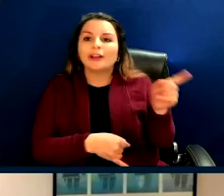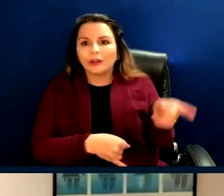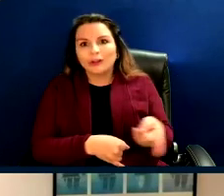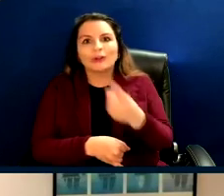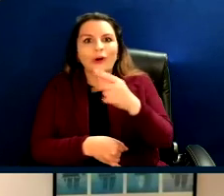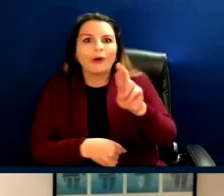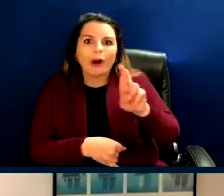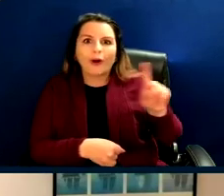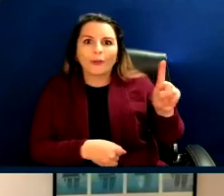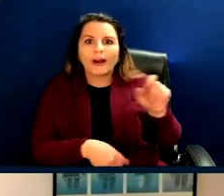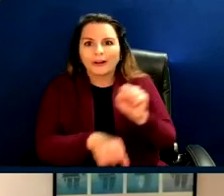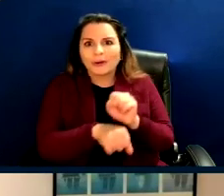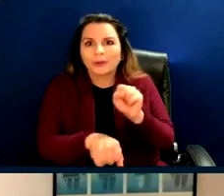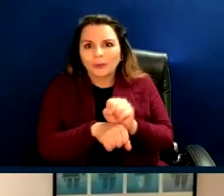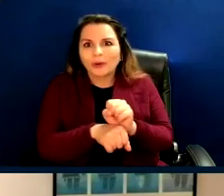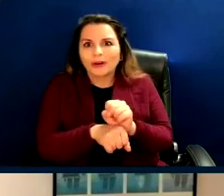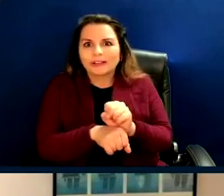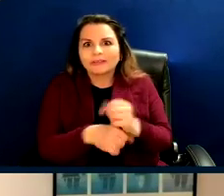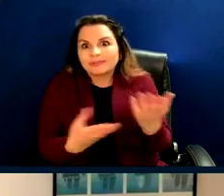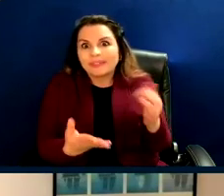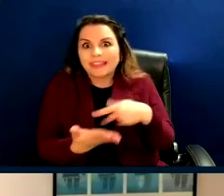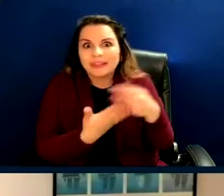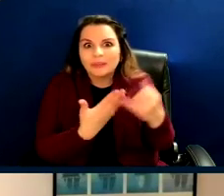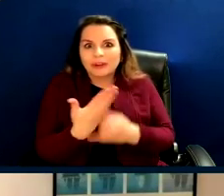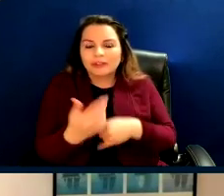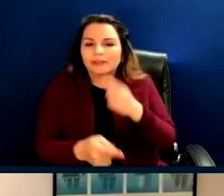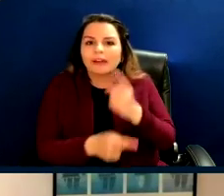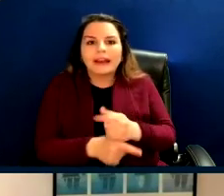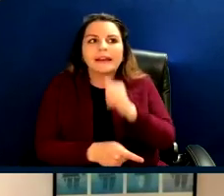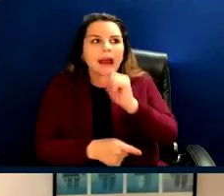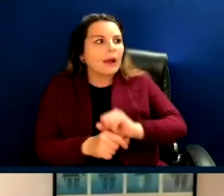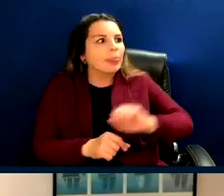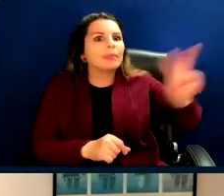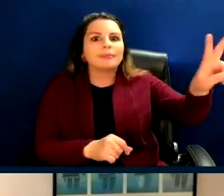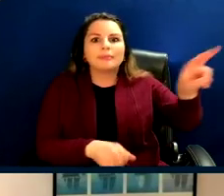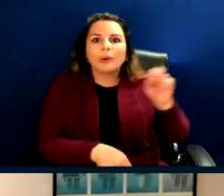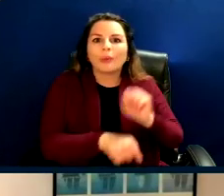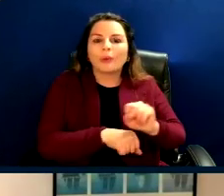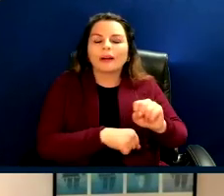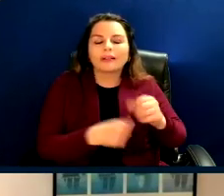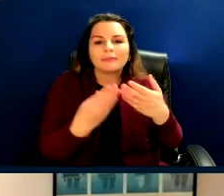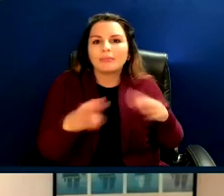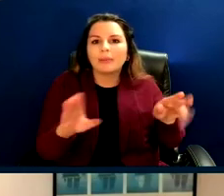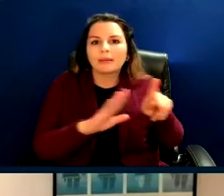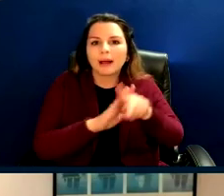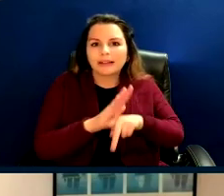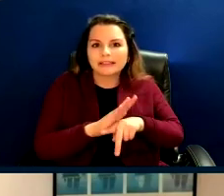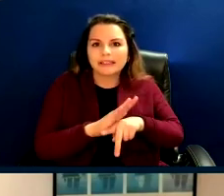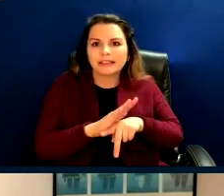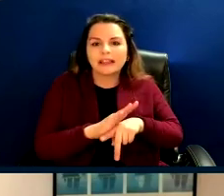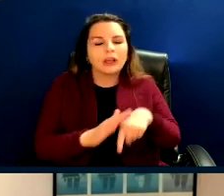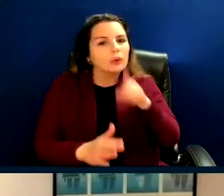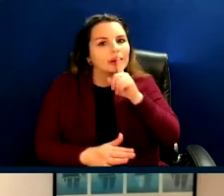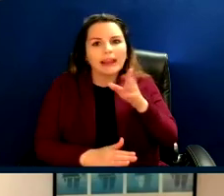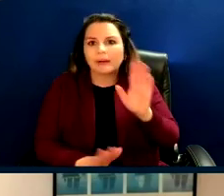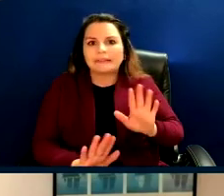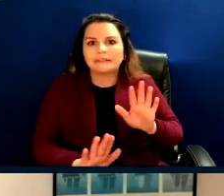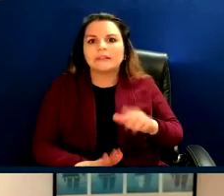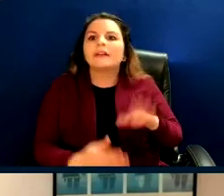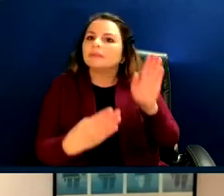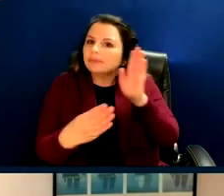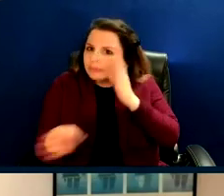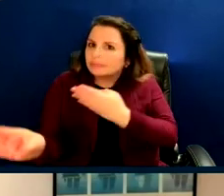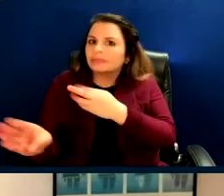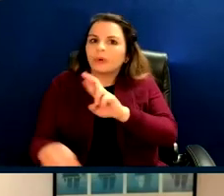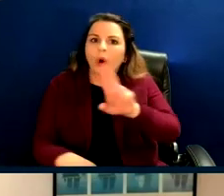research one university. That's the project, right? The project is not to go work in public policy. In fact, that might be heavily discouraged. So